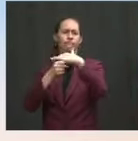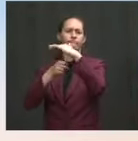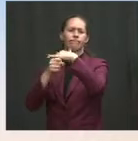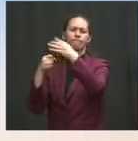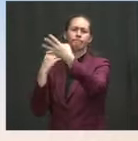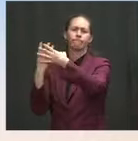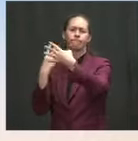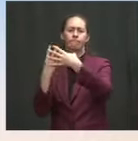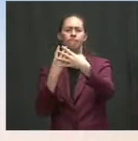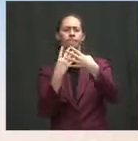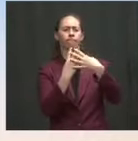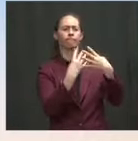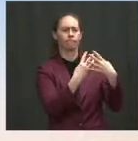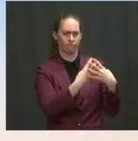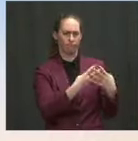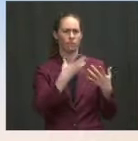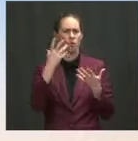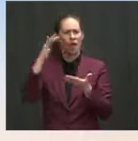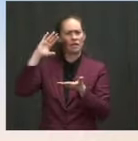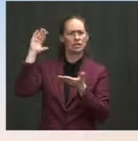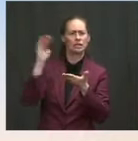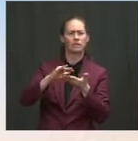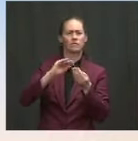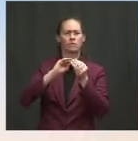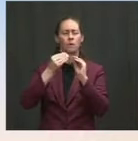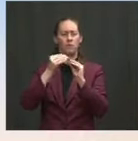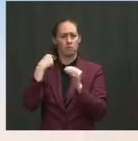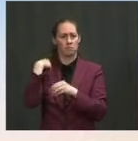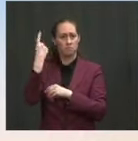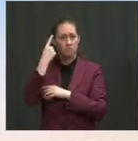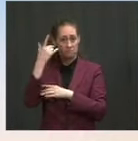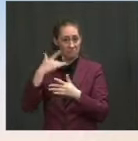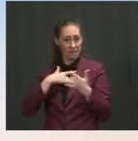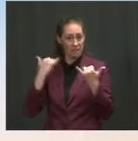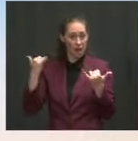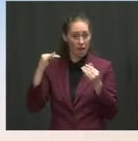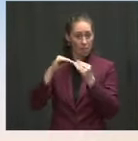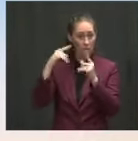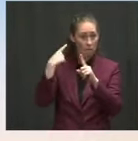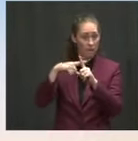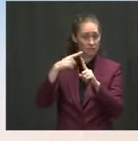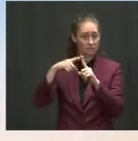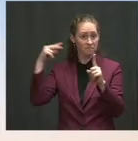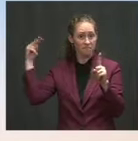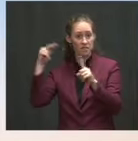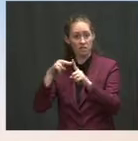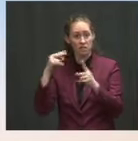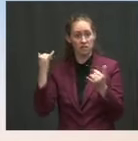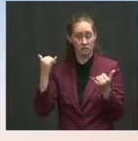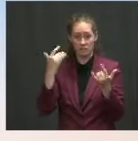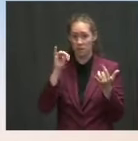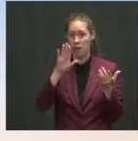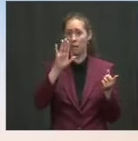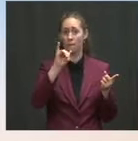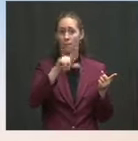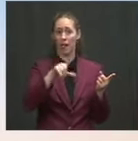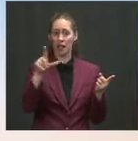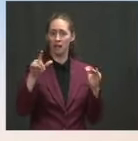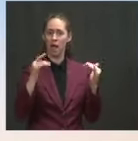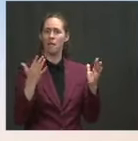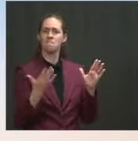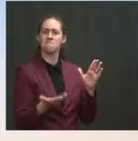encouraged that this is coming back to the Senate? I know you won't speak specifically about endorsing the bill, but is he glad to see that this